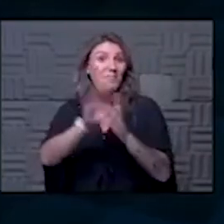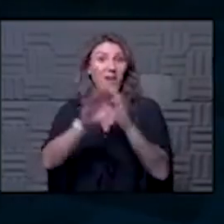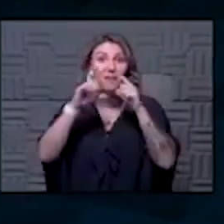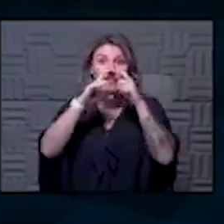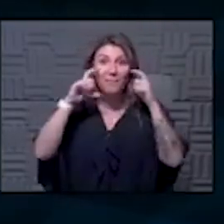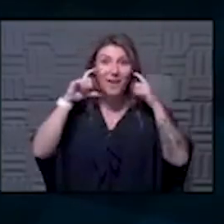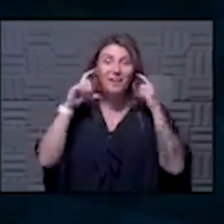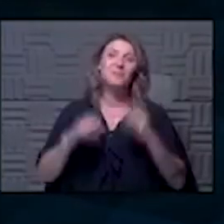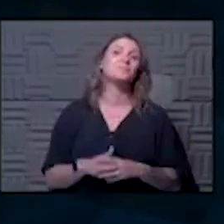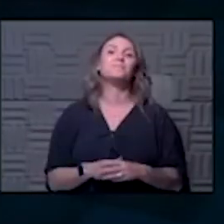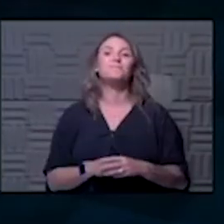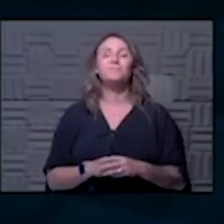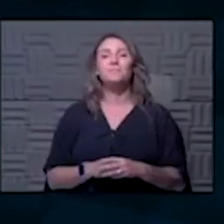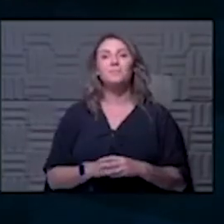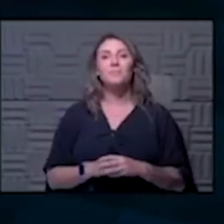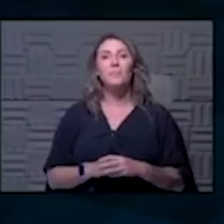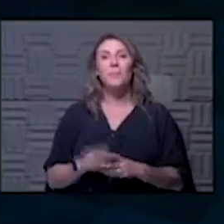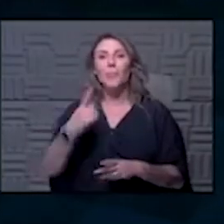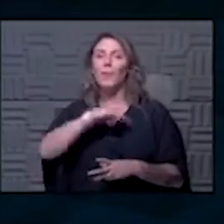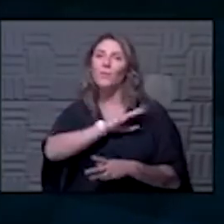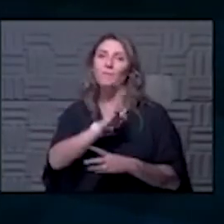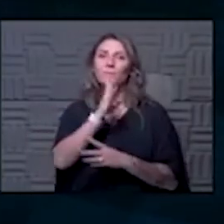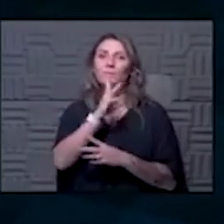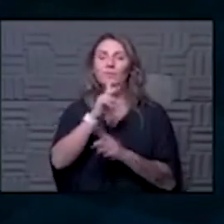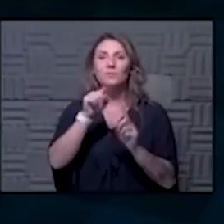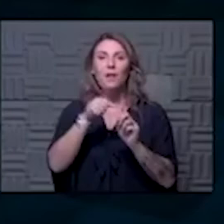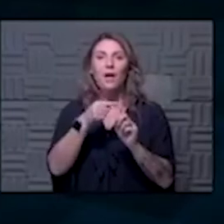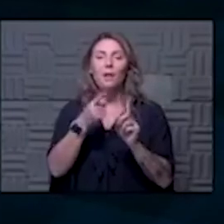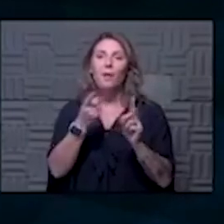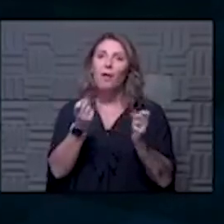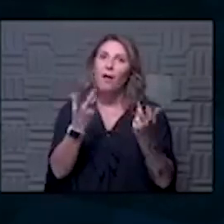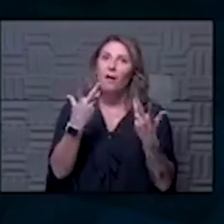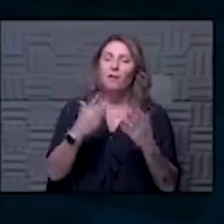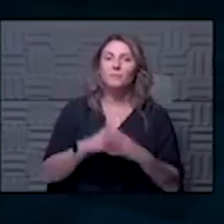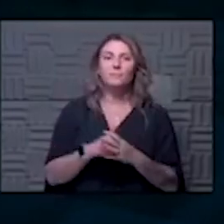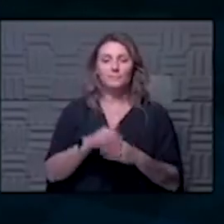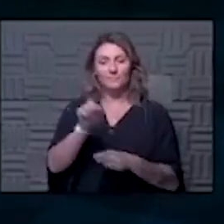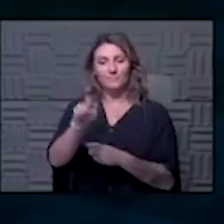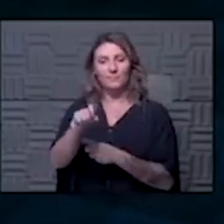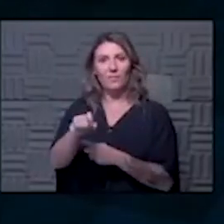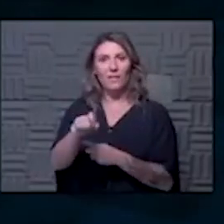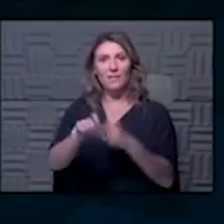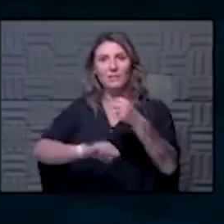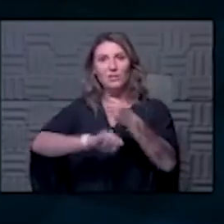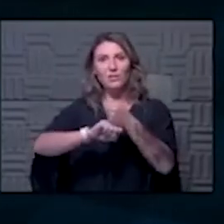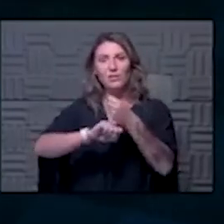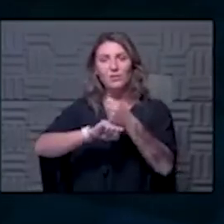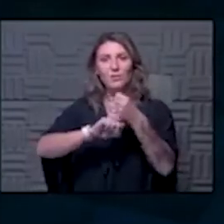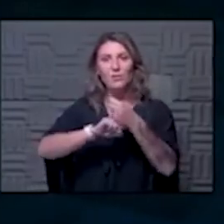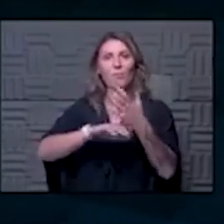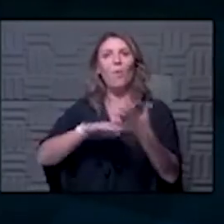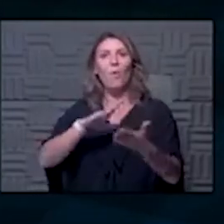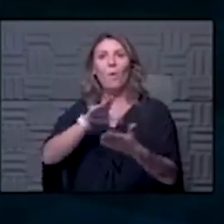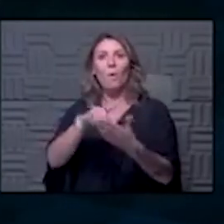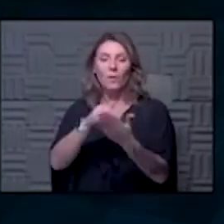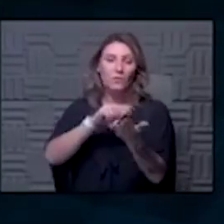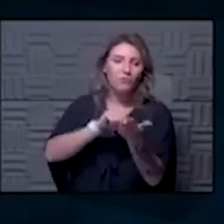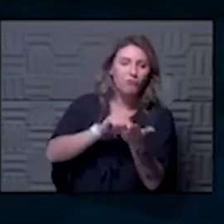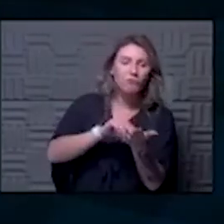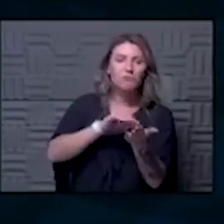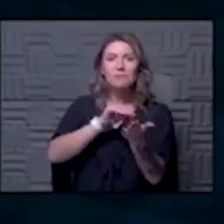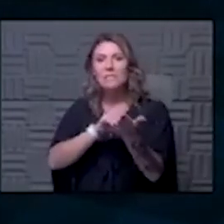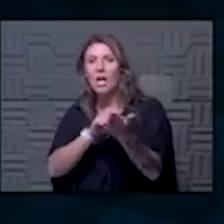pictures hey um we've talked a lot about the need to support our frontline physicians nurses